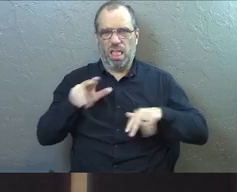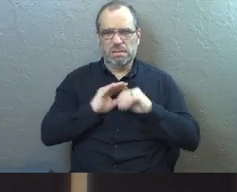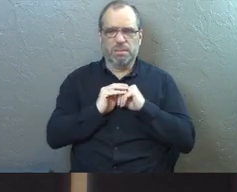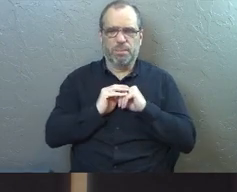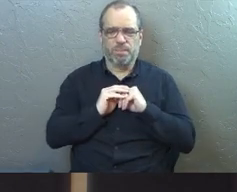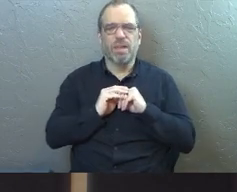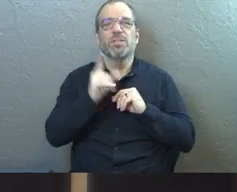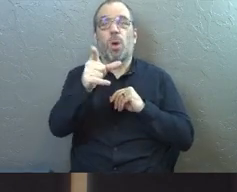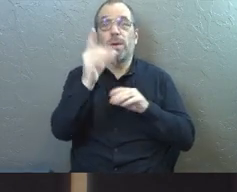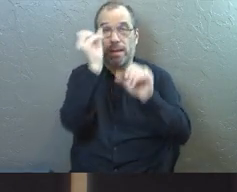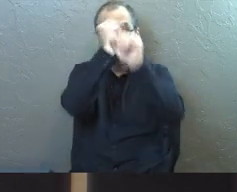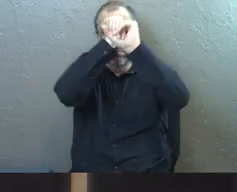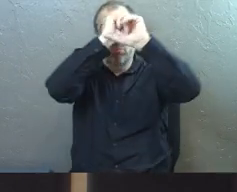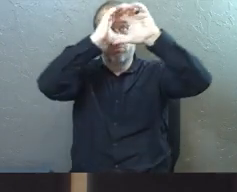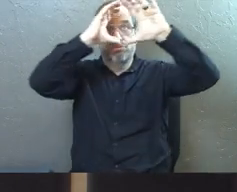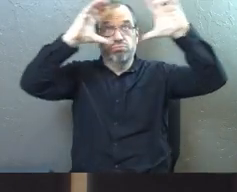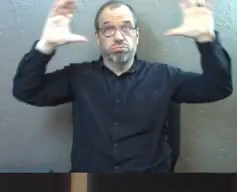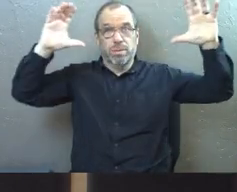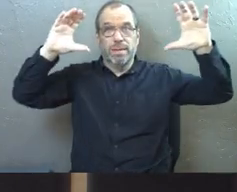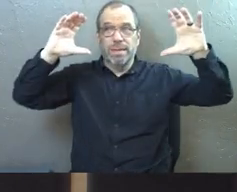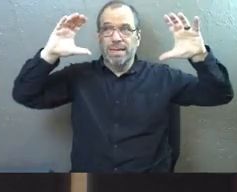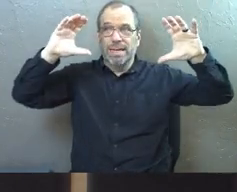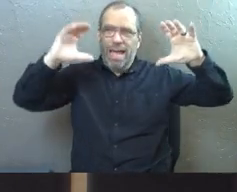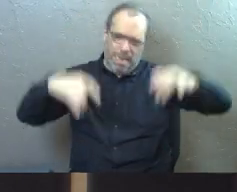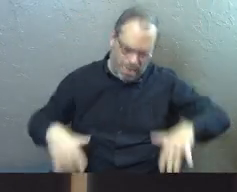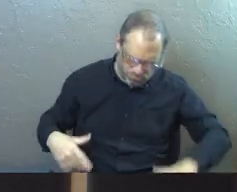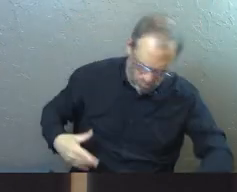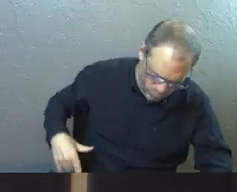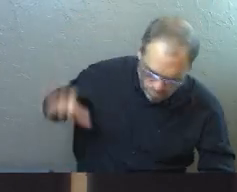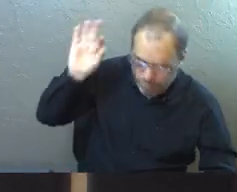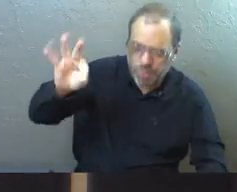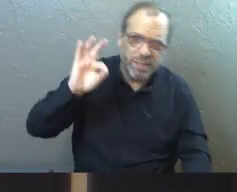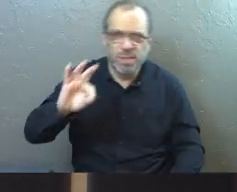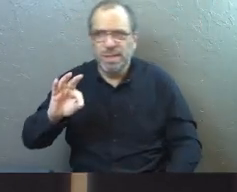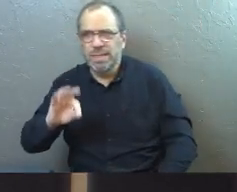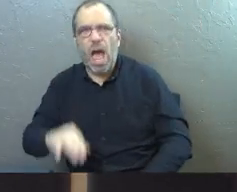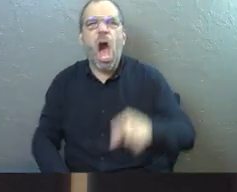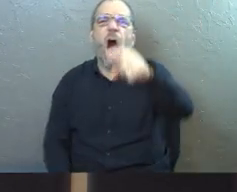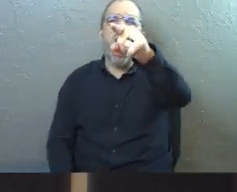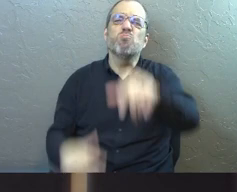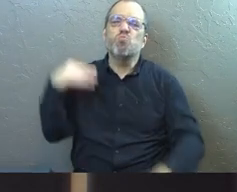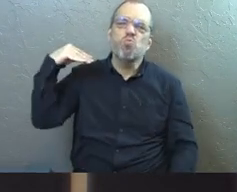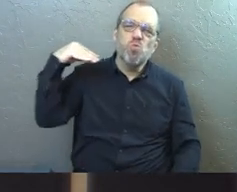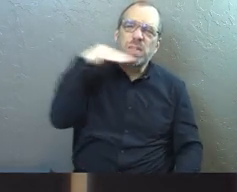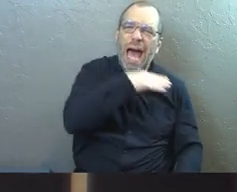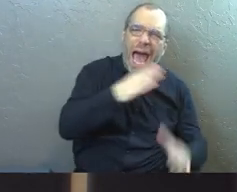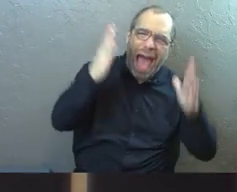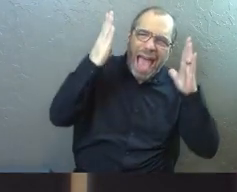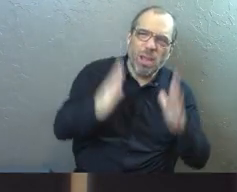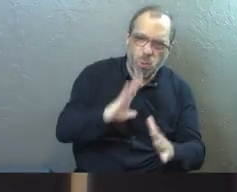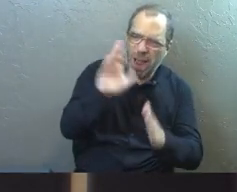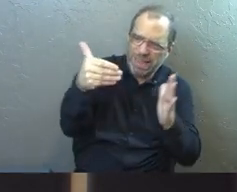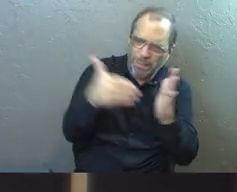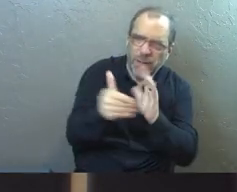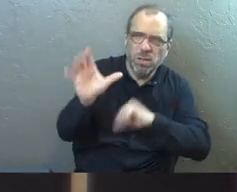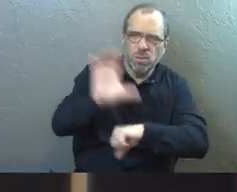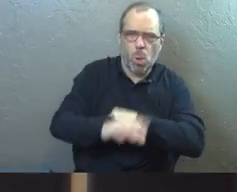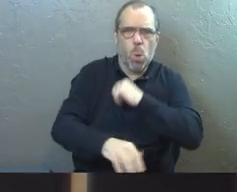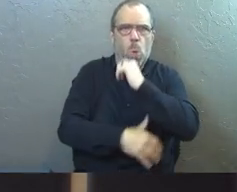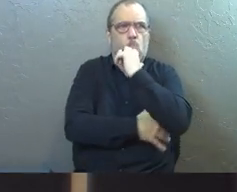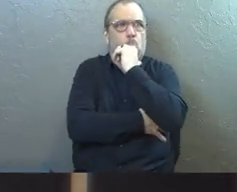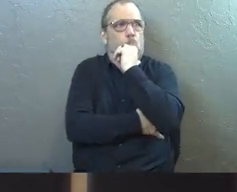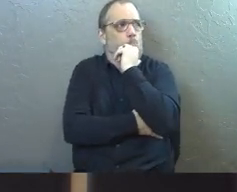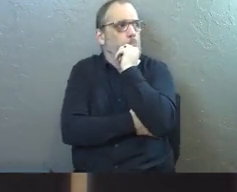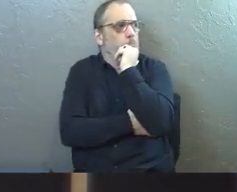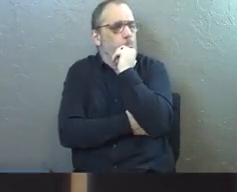So imagine we're in this setting and I'm doing this and I'm preaching and one of you just stands up and yells, liar, in the middle of the thing. You'd be like, oh